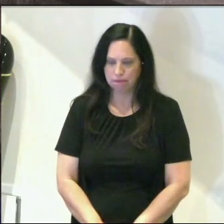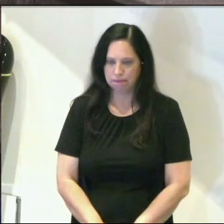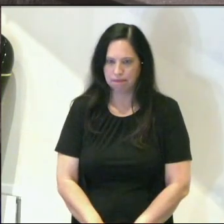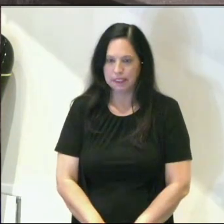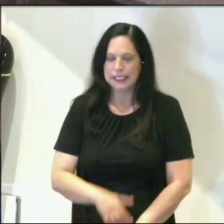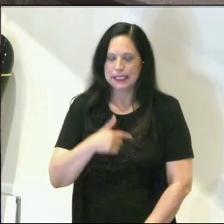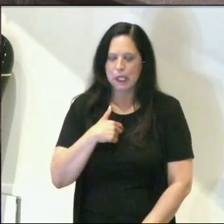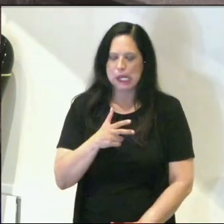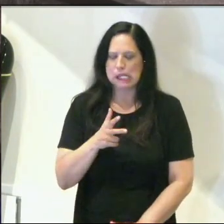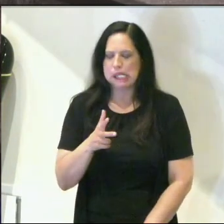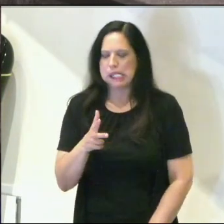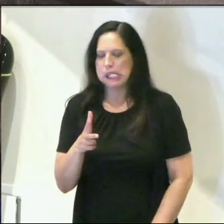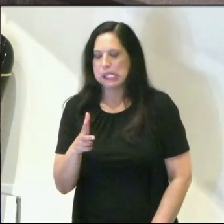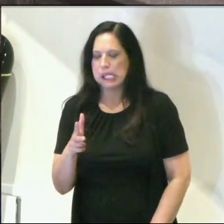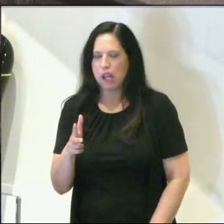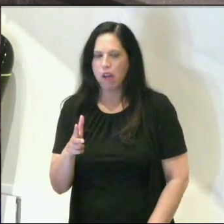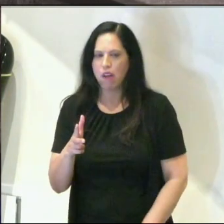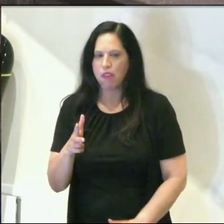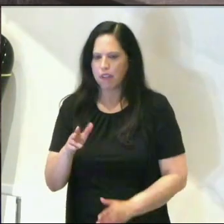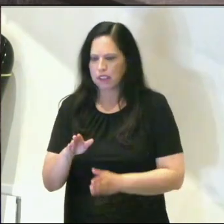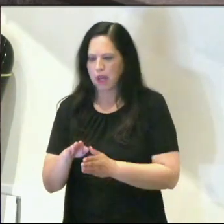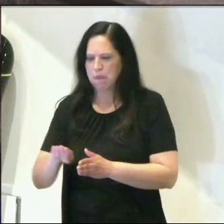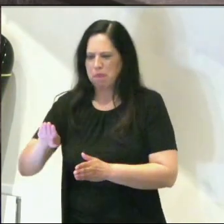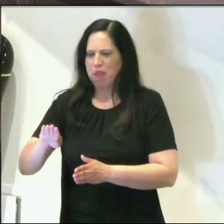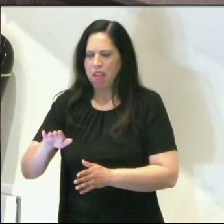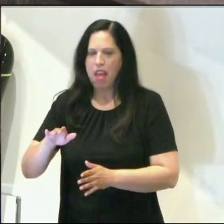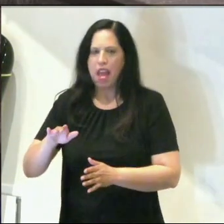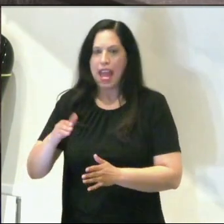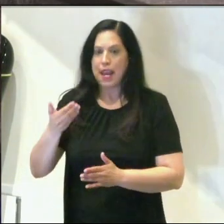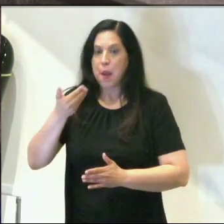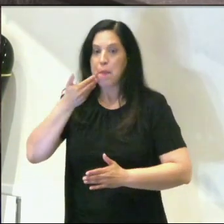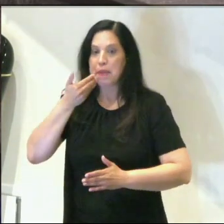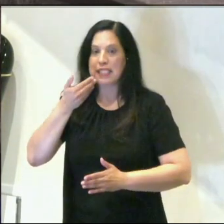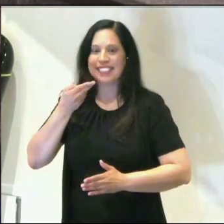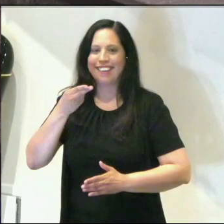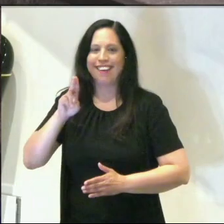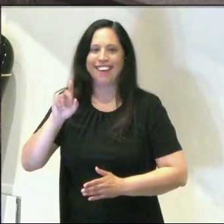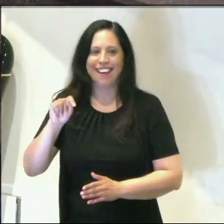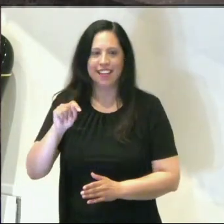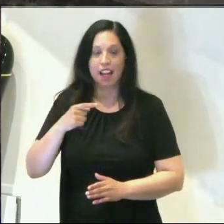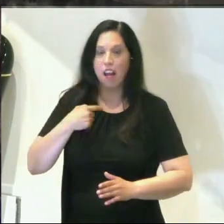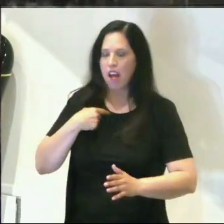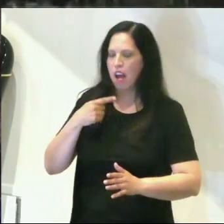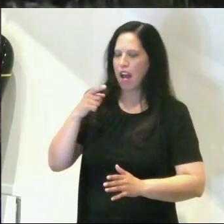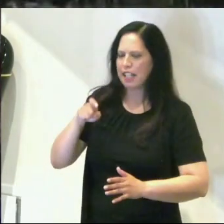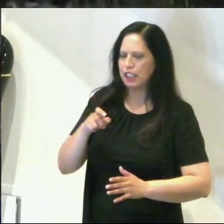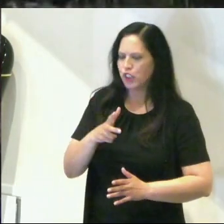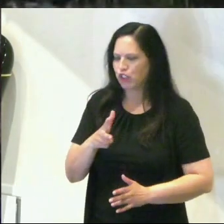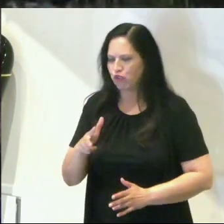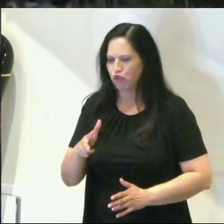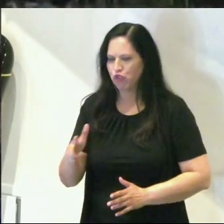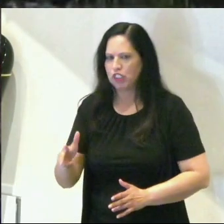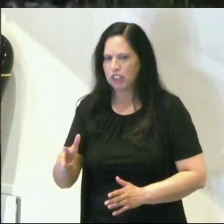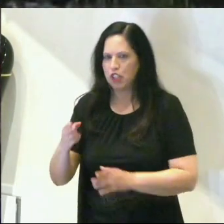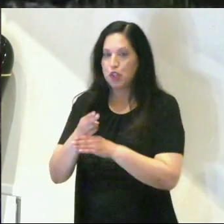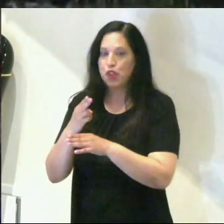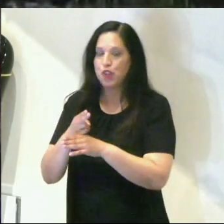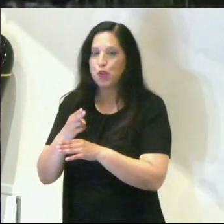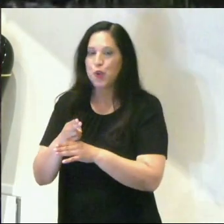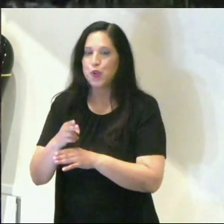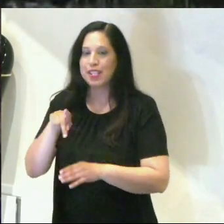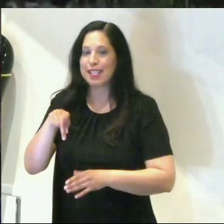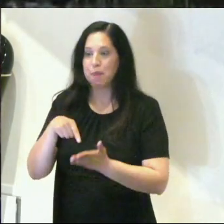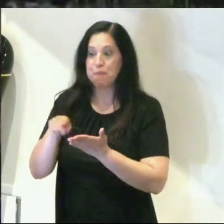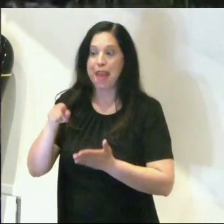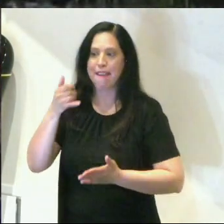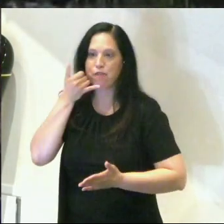get it pulled over. There was an embankment there, as I recall, and there was a pizza hut. So I thought, I got to get down there. I'll get on the pay phone, 1990, no cell